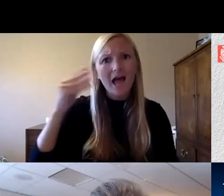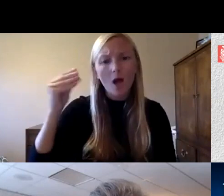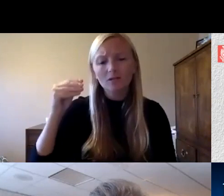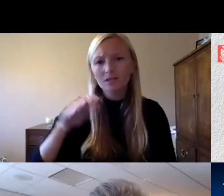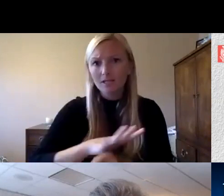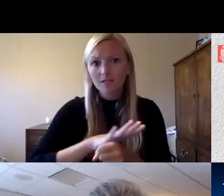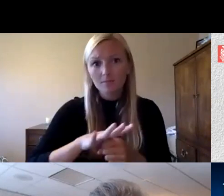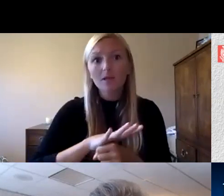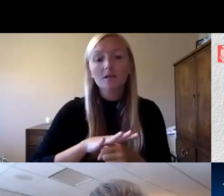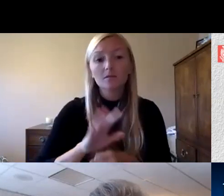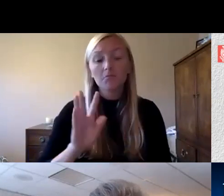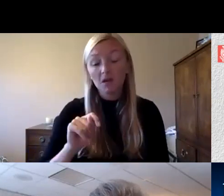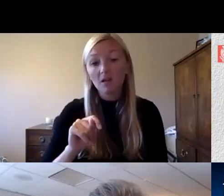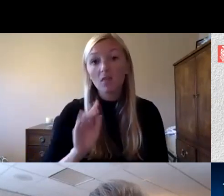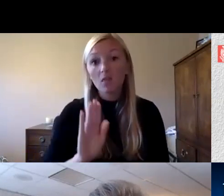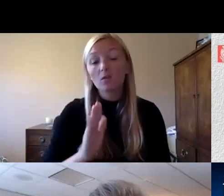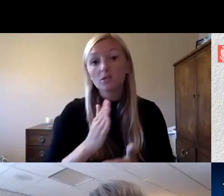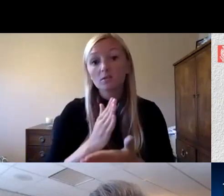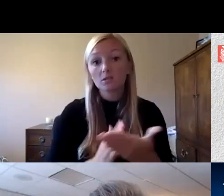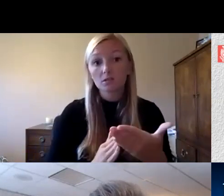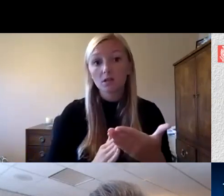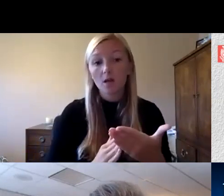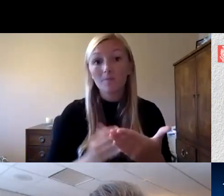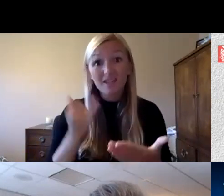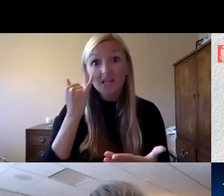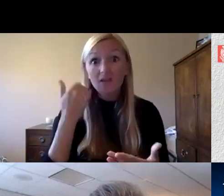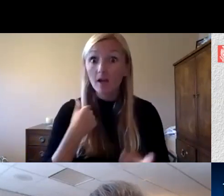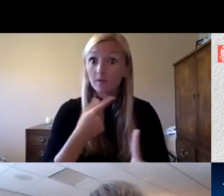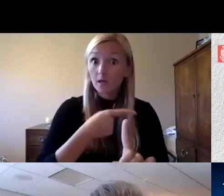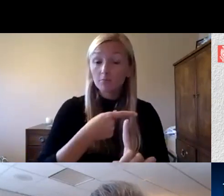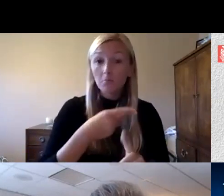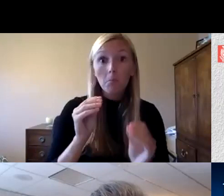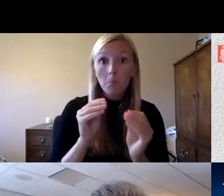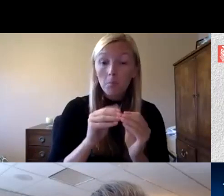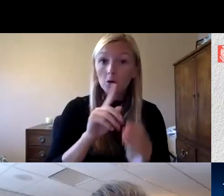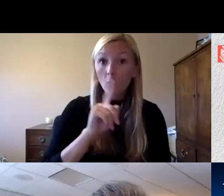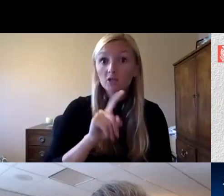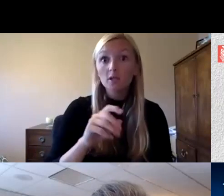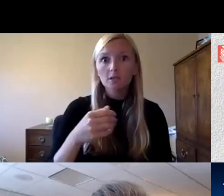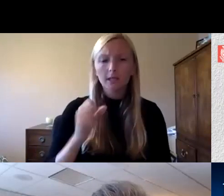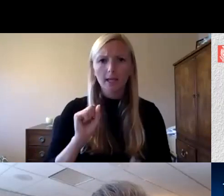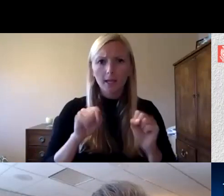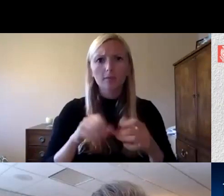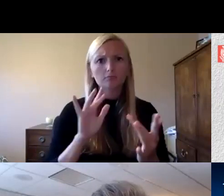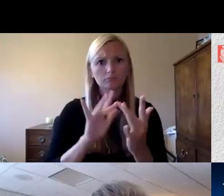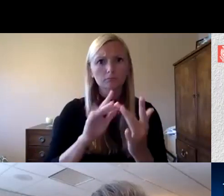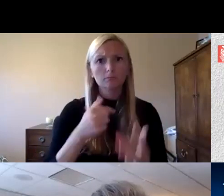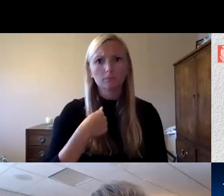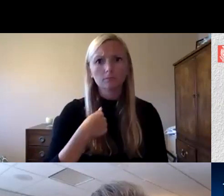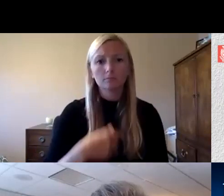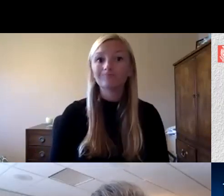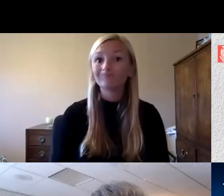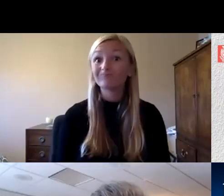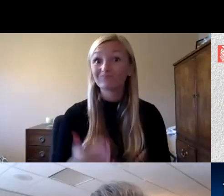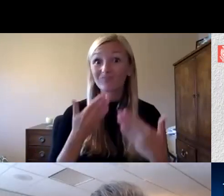um but those are some of the things that that if you have additional questions i can certainly explore that with you um thank you